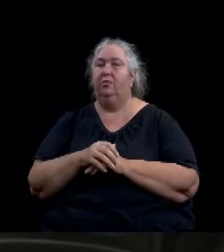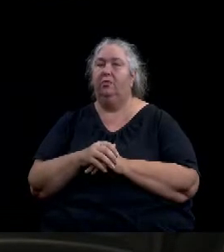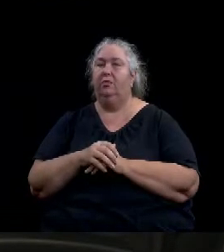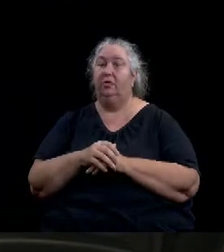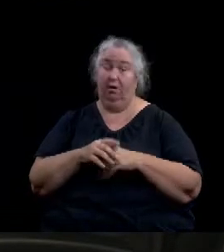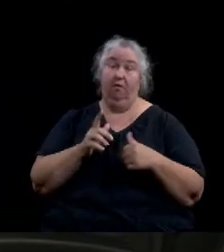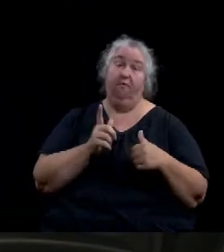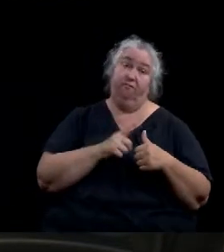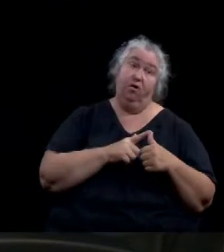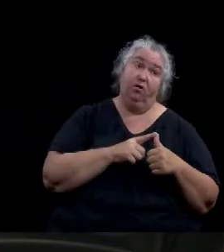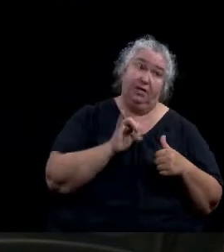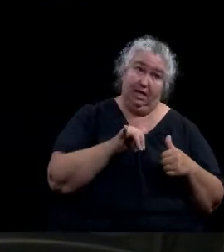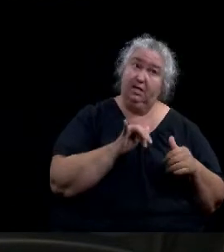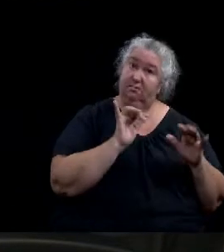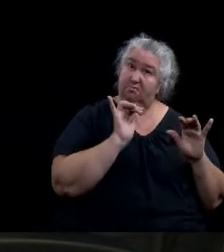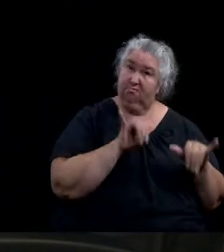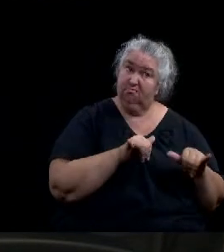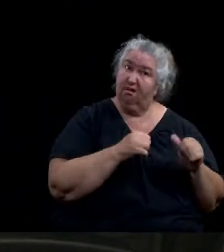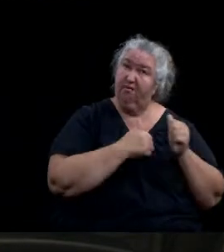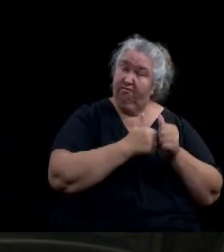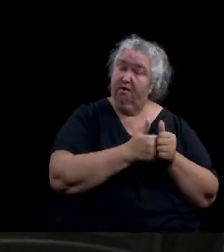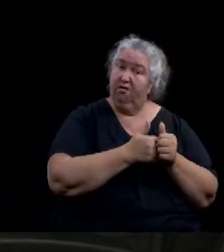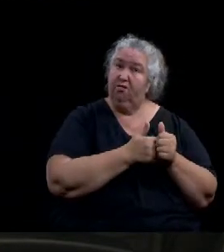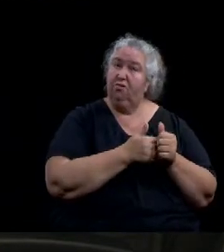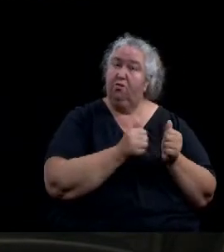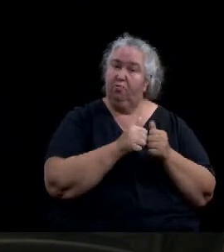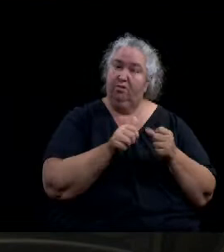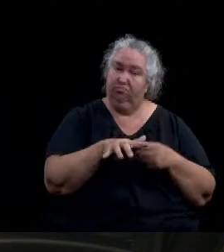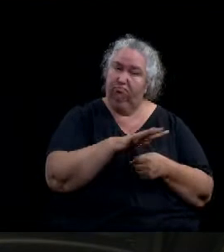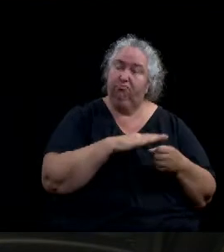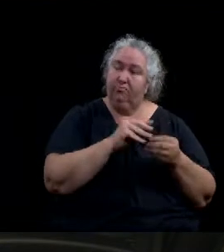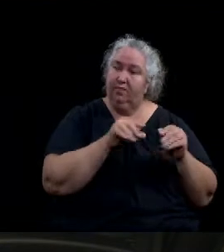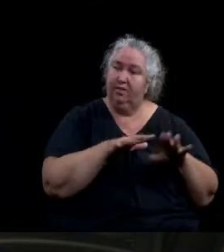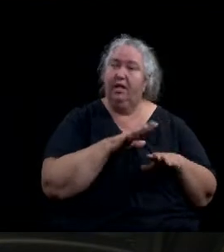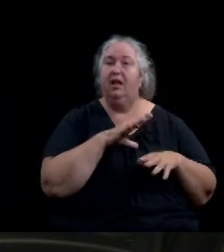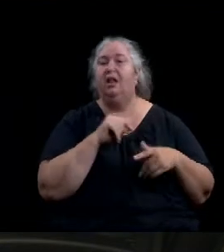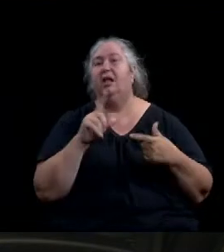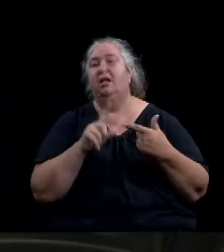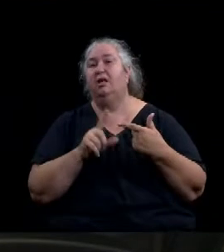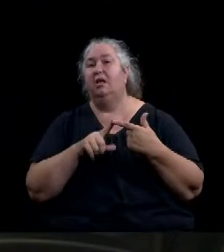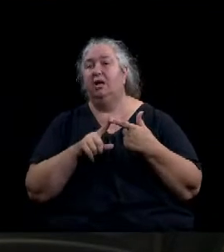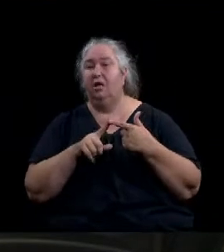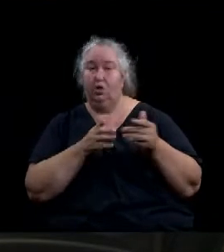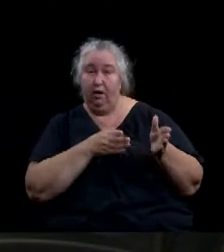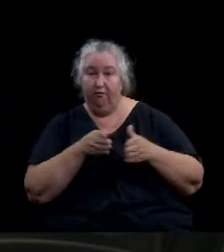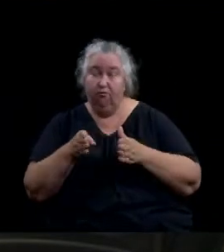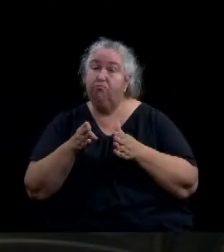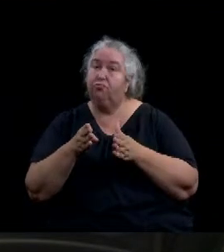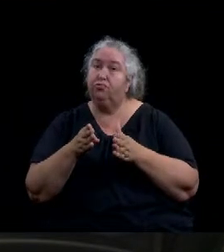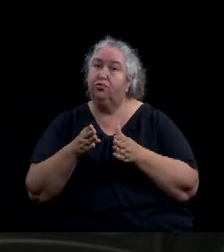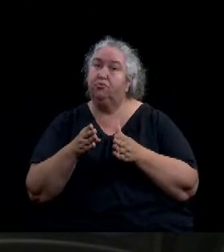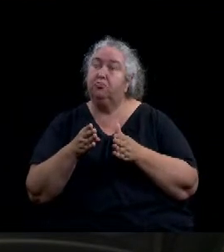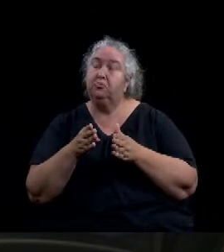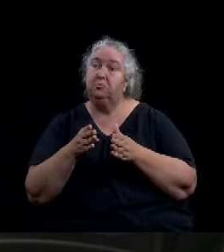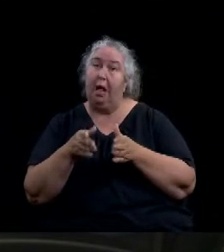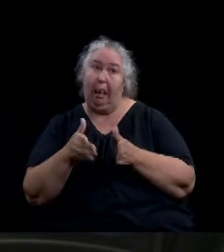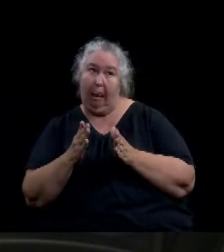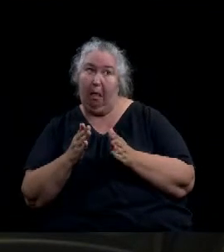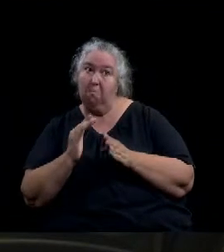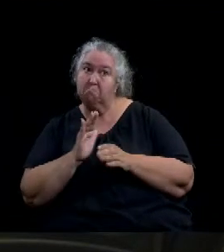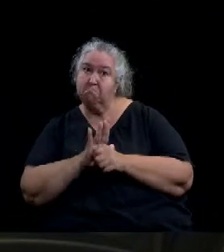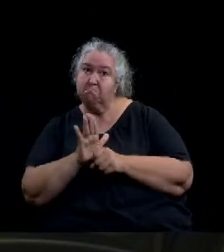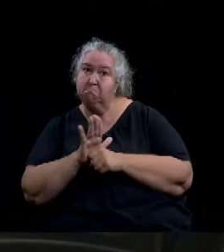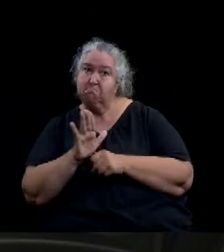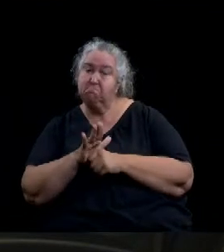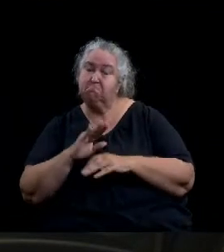comprehensive plan. Two, public infrastructure is adequate to provide for uses allowed in R-2 zoning. Three, the property meets all area with and with requirements for